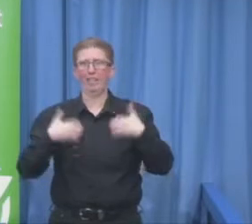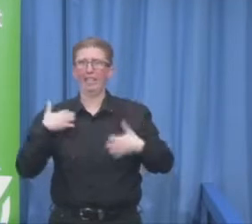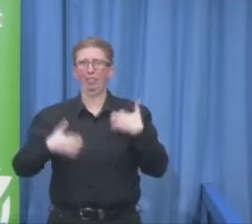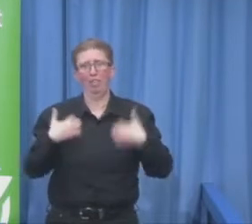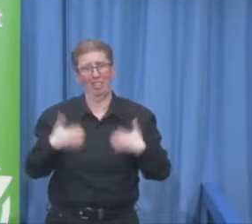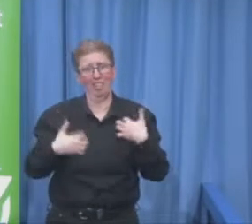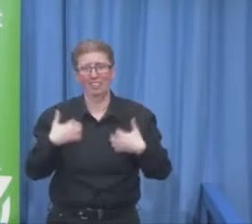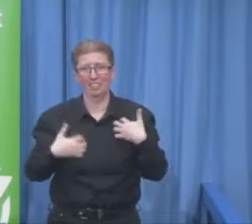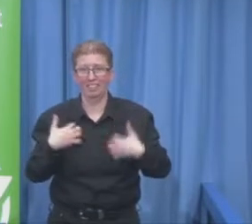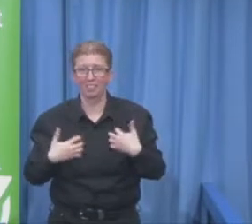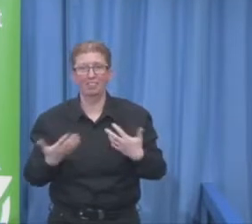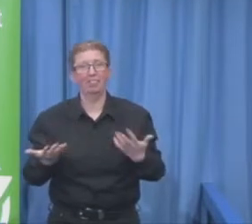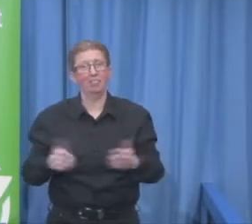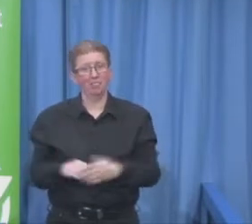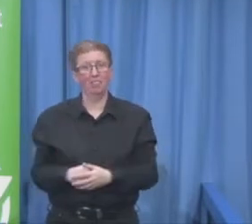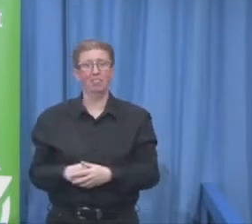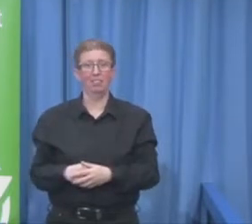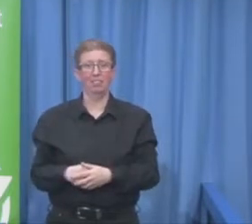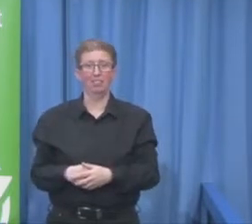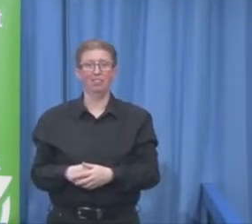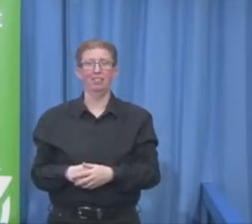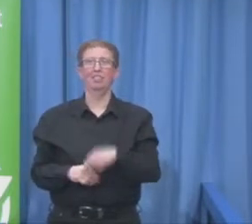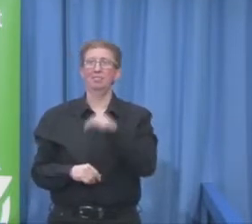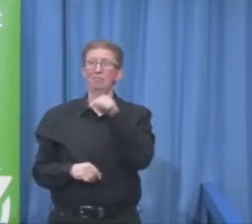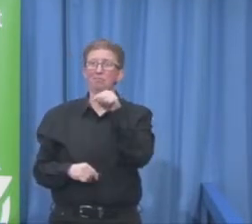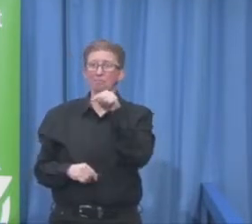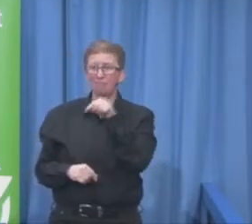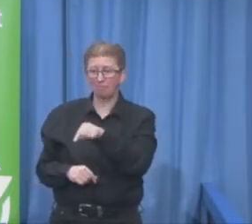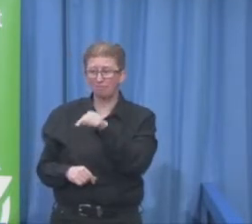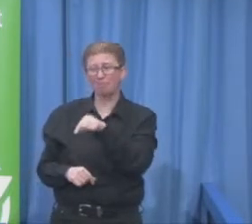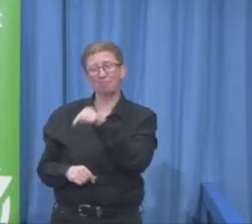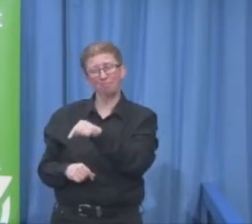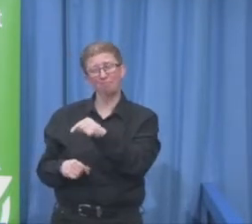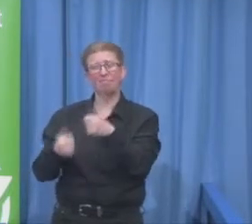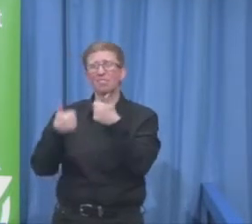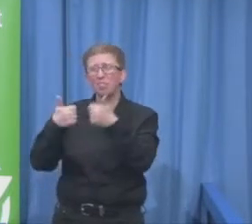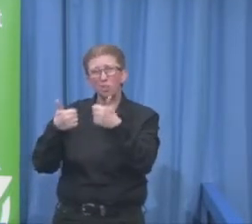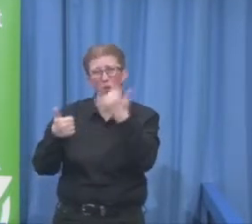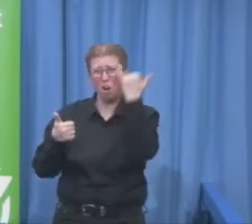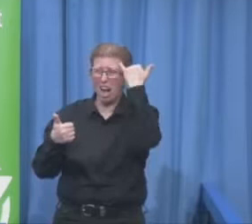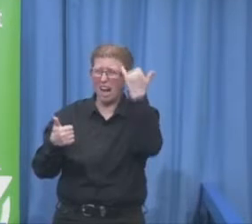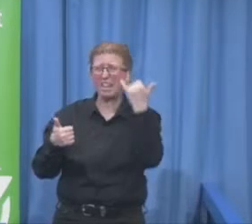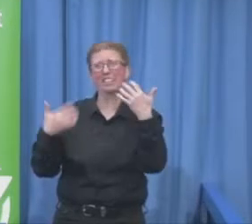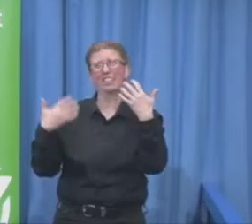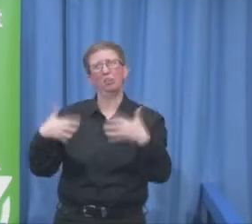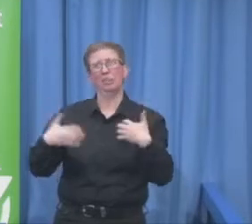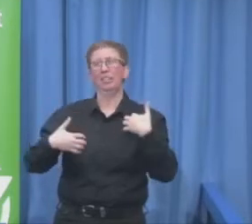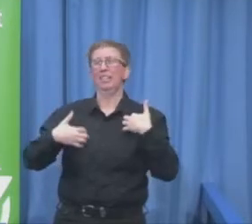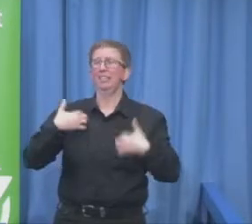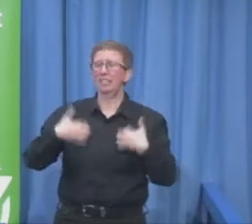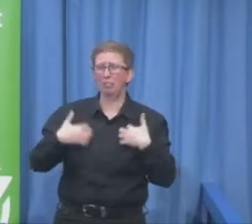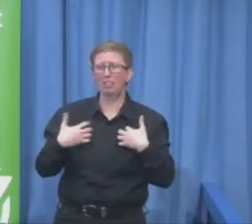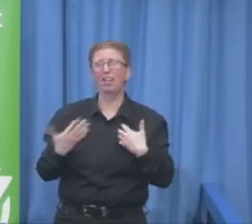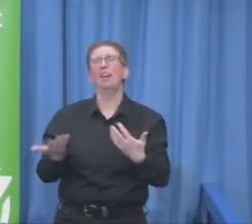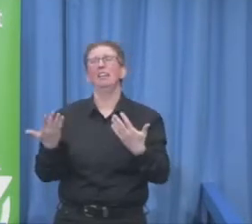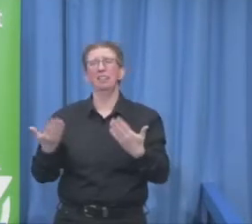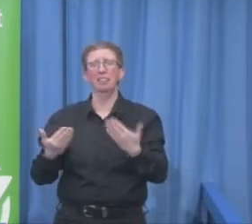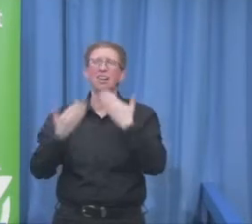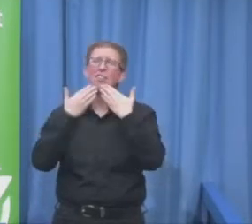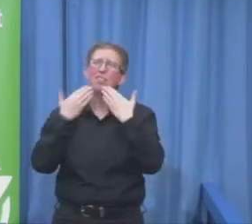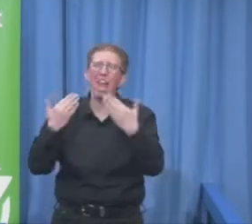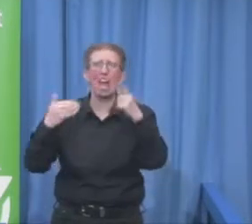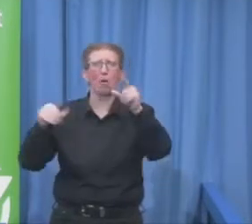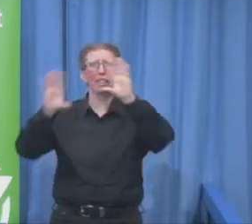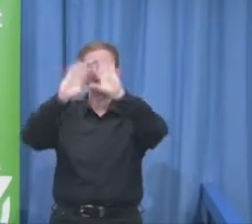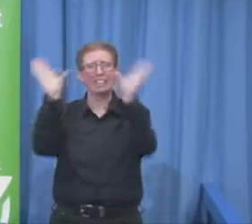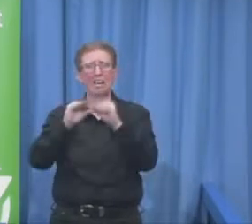Zero Conference, because it really is. They're seeing now this movement and momentum, and let's jump on this, I think, to tell